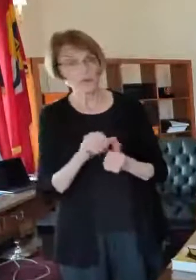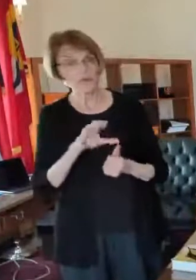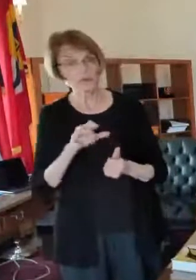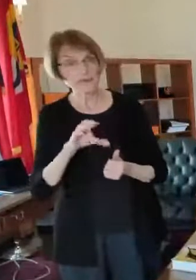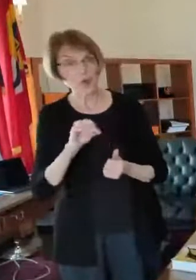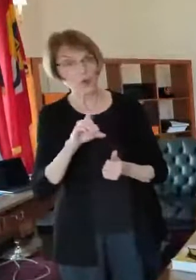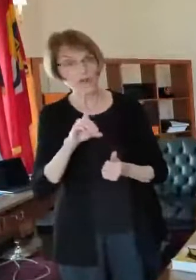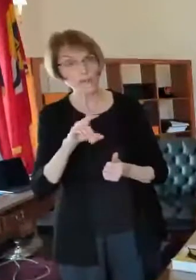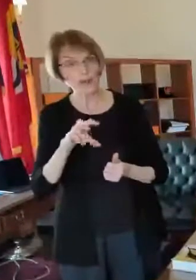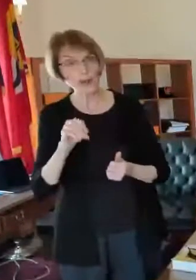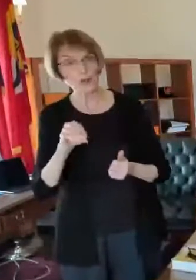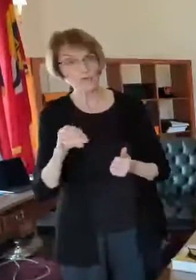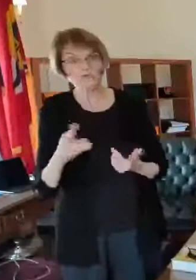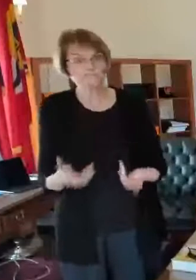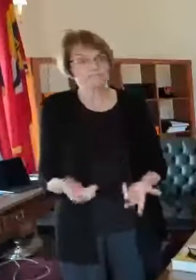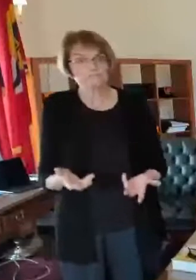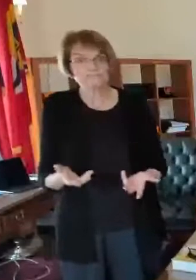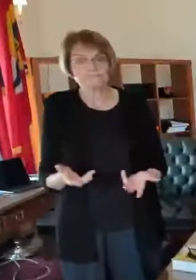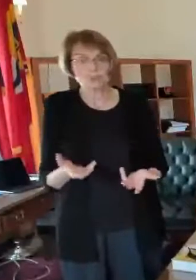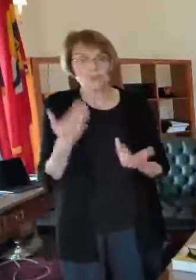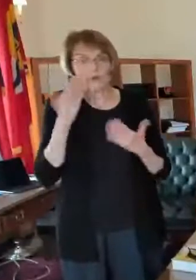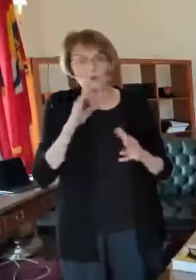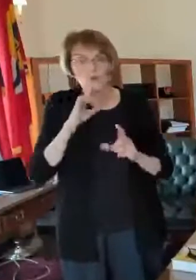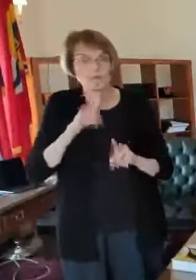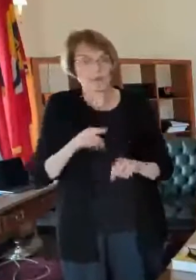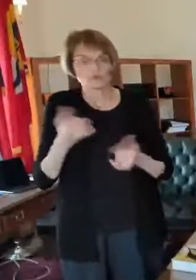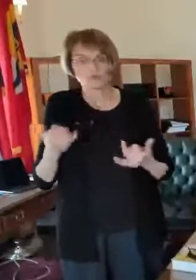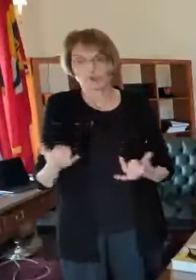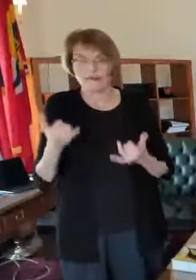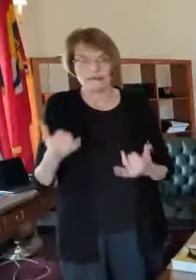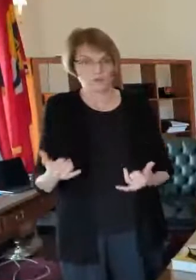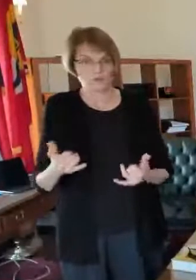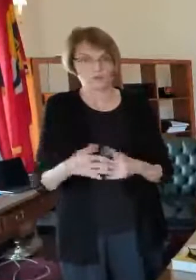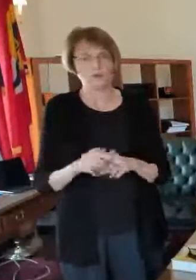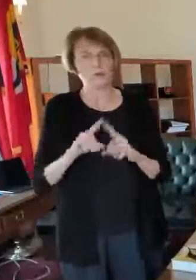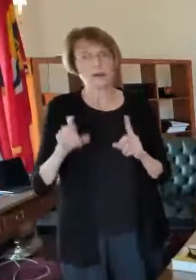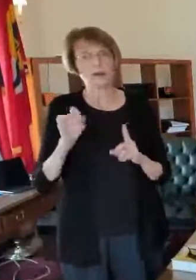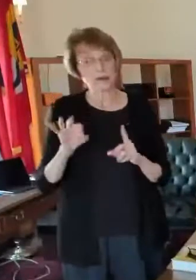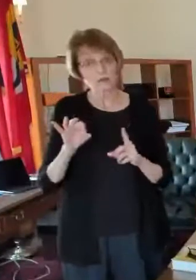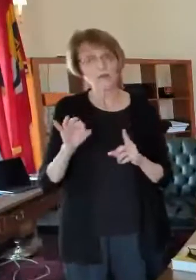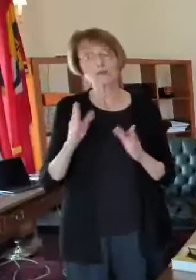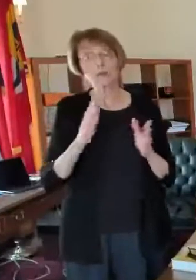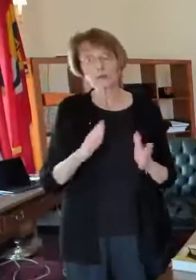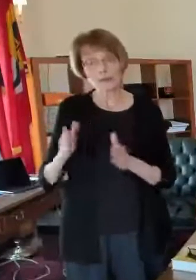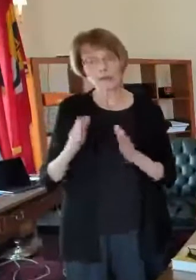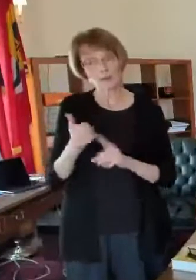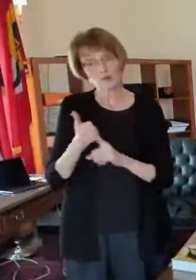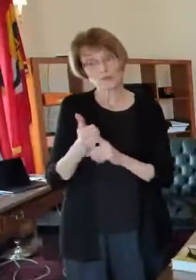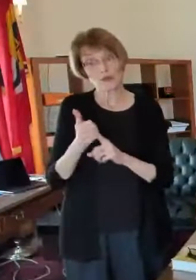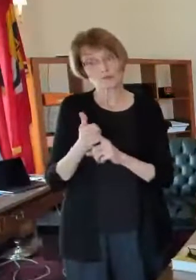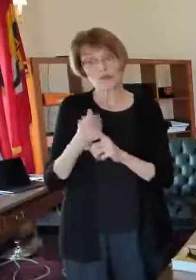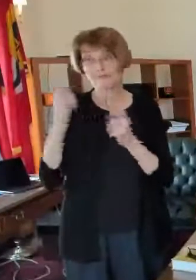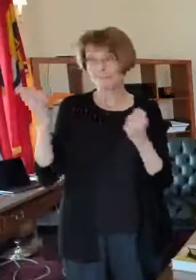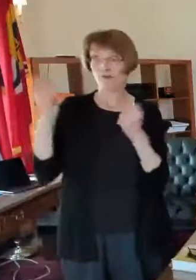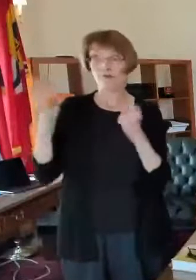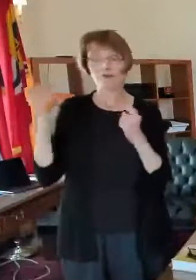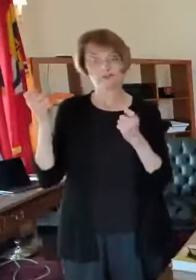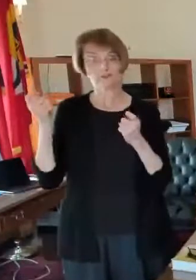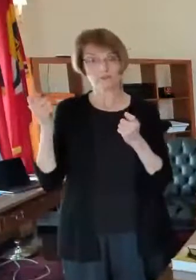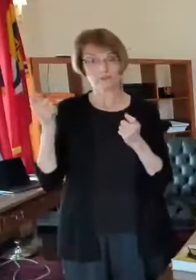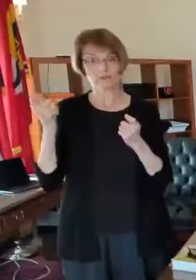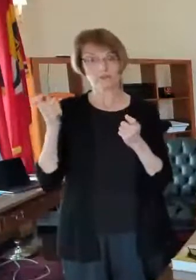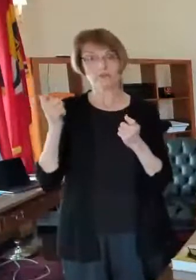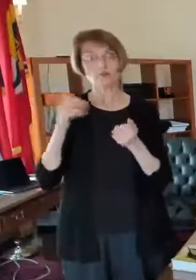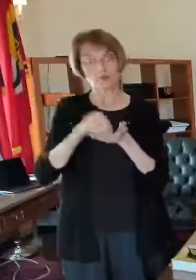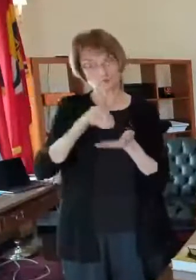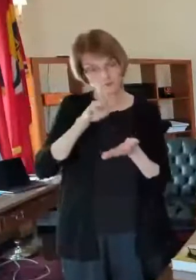you know we just don't have that answer right now but if you're planning to have an event you need to have uh put in